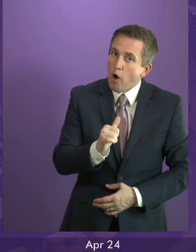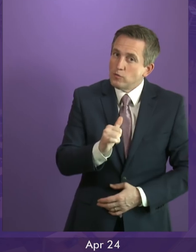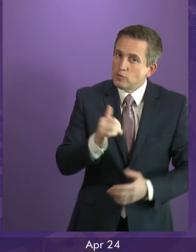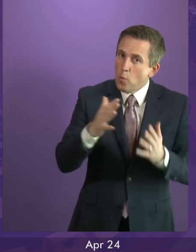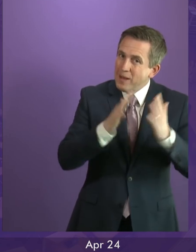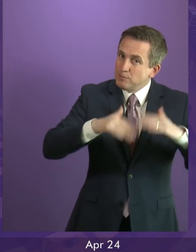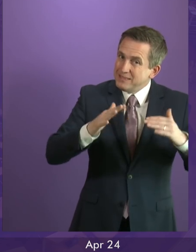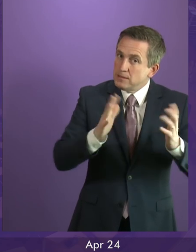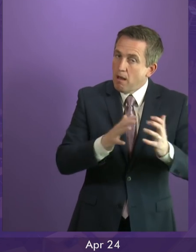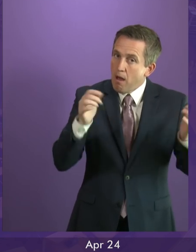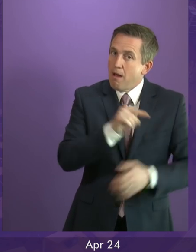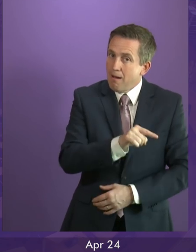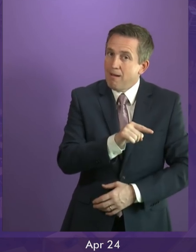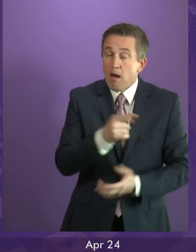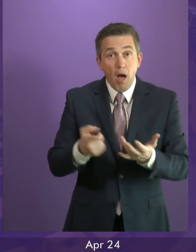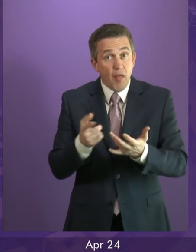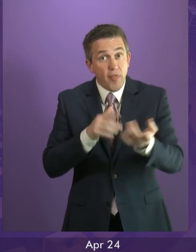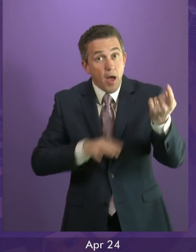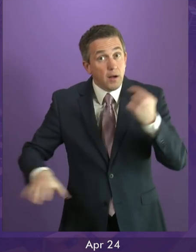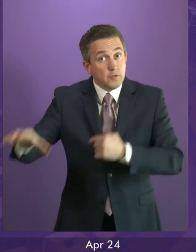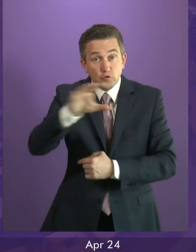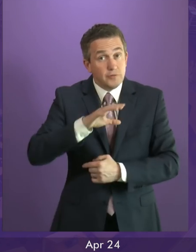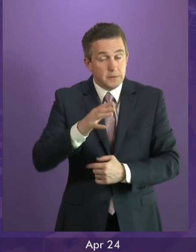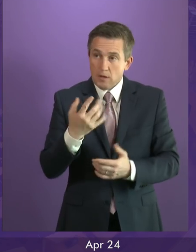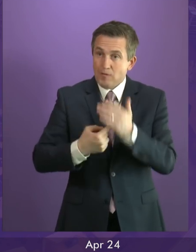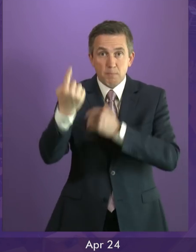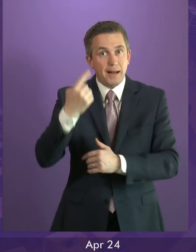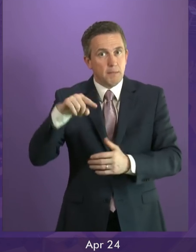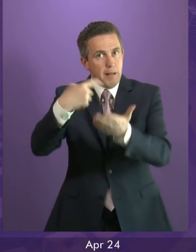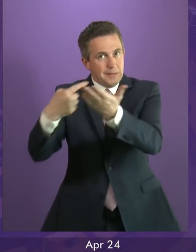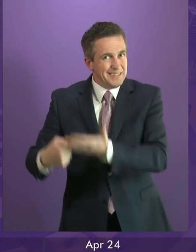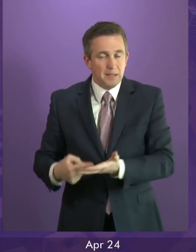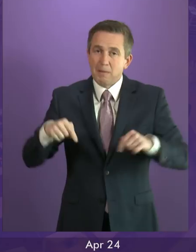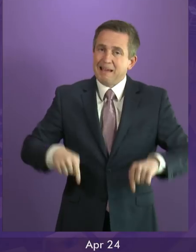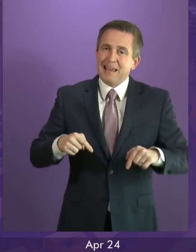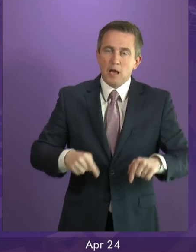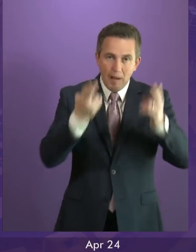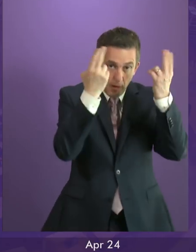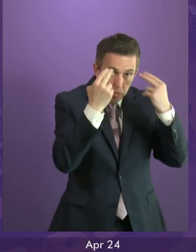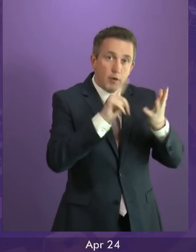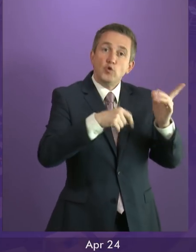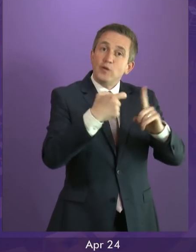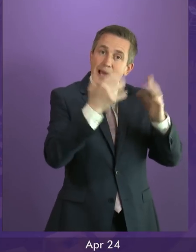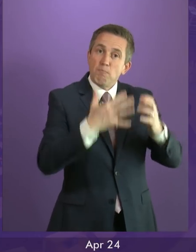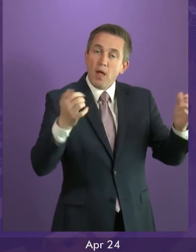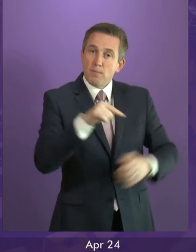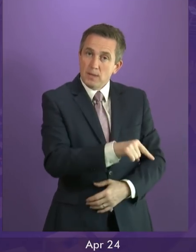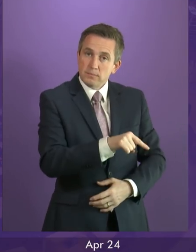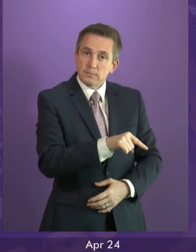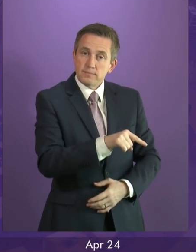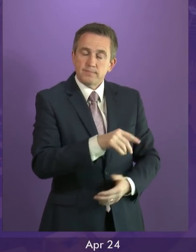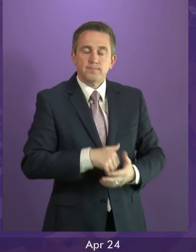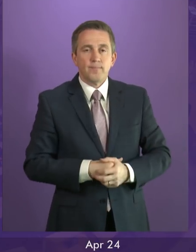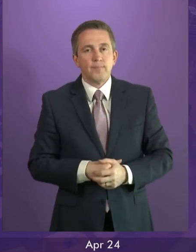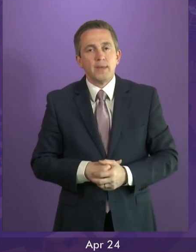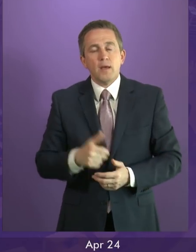reality that independent countries all over the world take for granted. In terms of the Citizens Assembly, we will discuss the remit, as I said in my statement, and operation